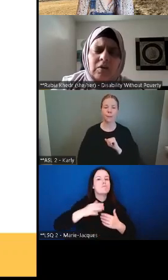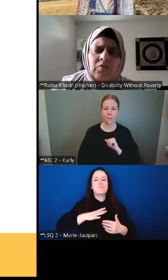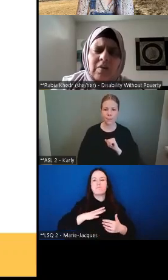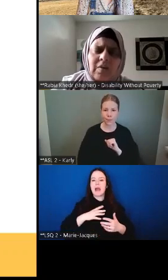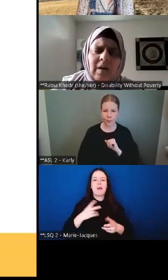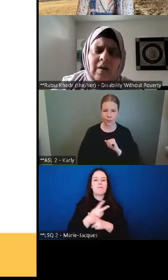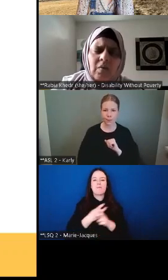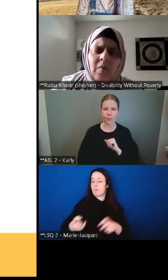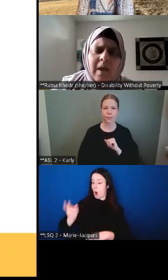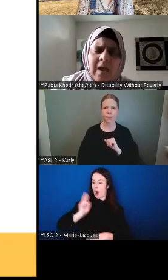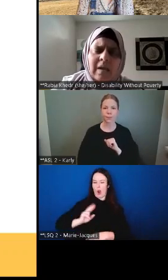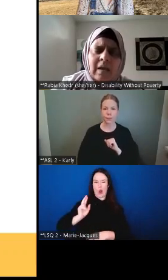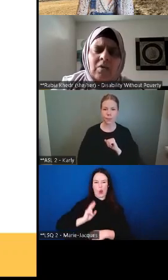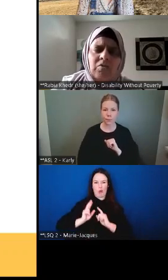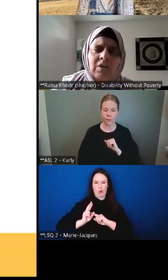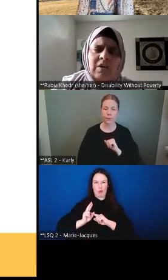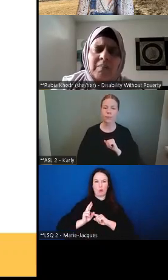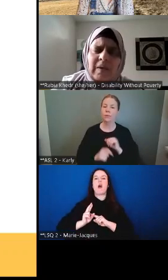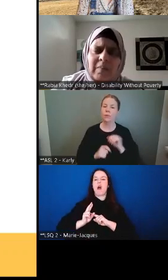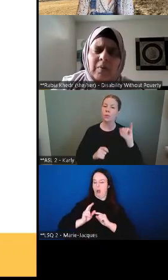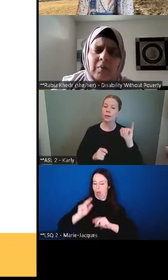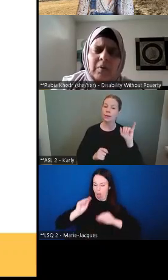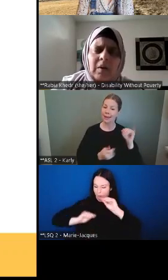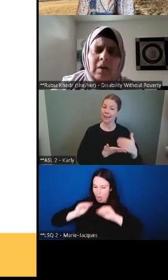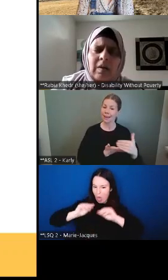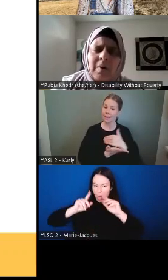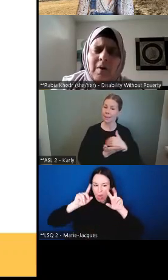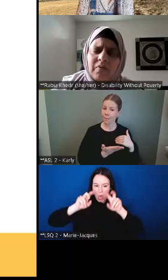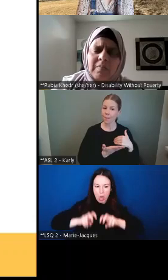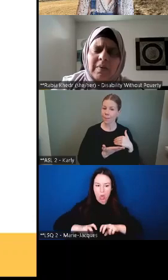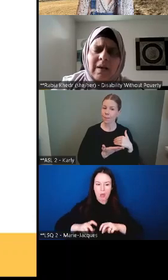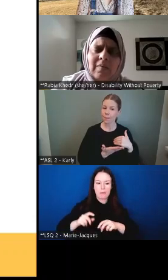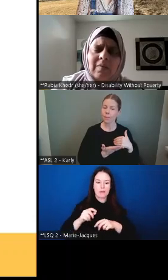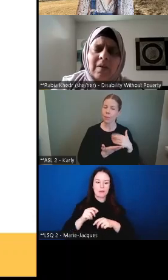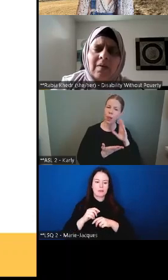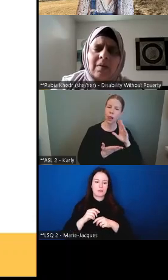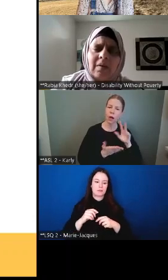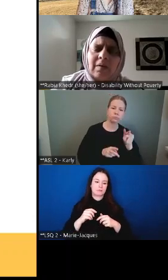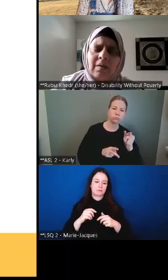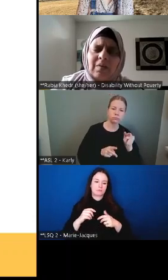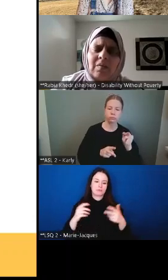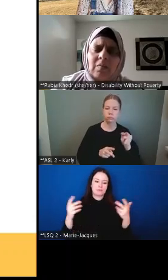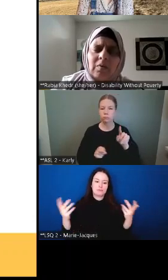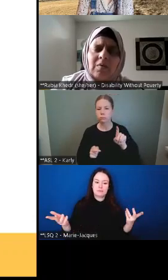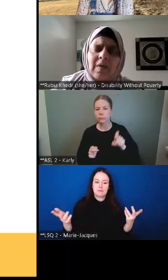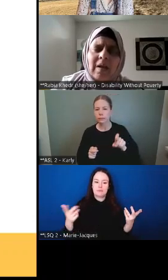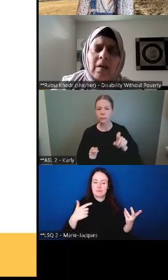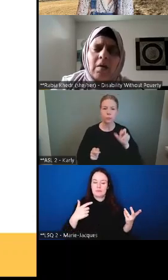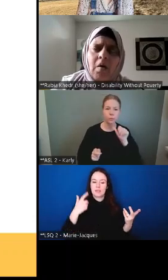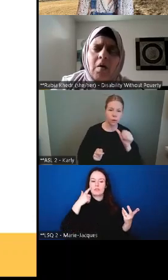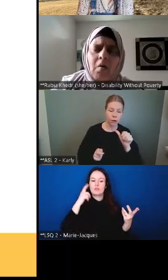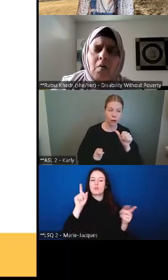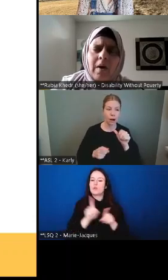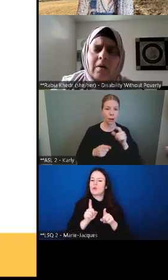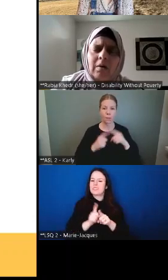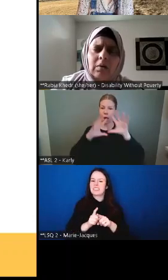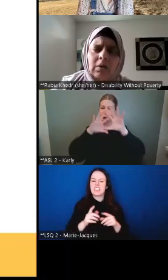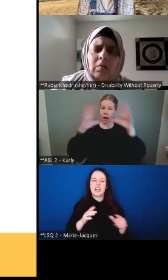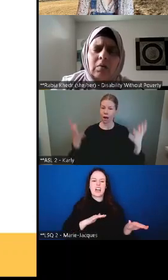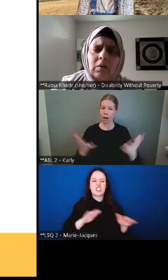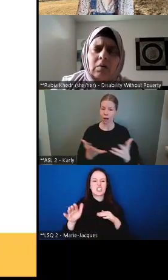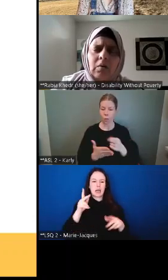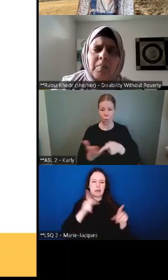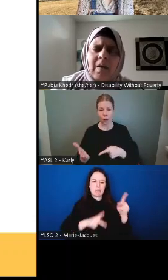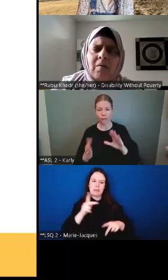often used as a, as a way to keep people in poverty. Because the system looks at, oh, well,